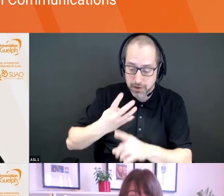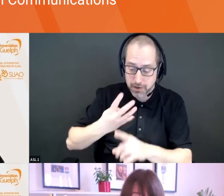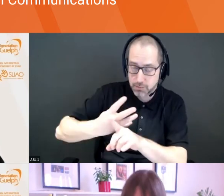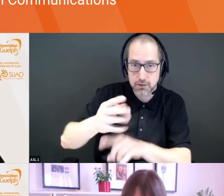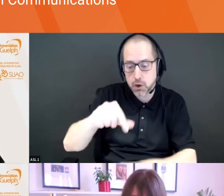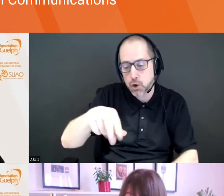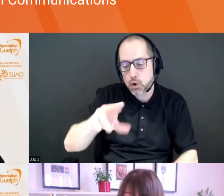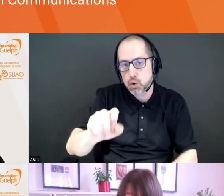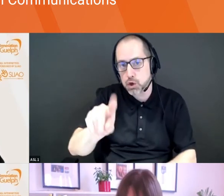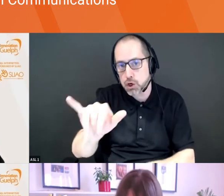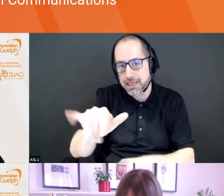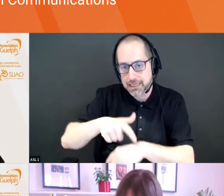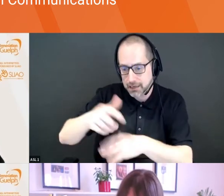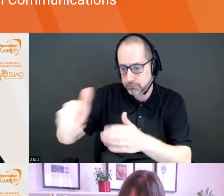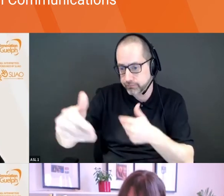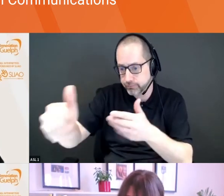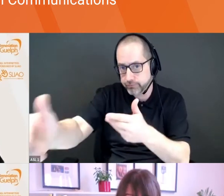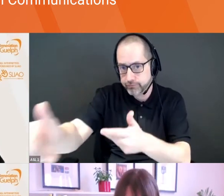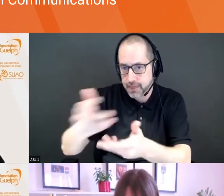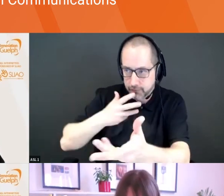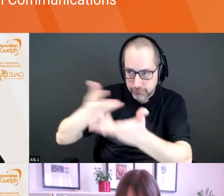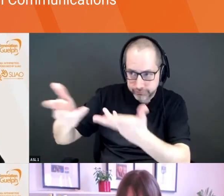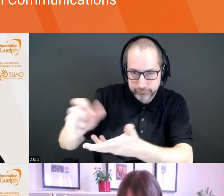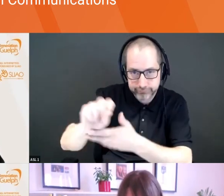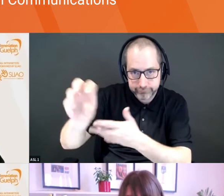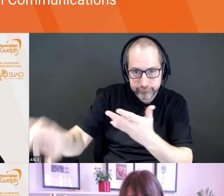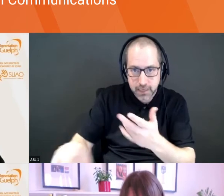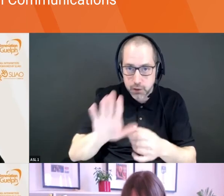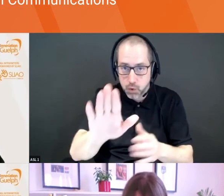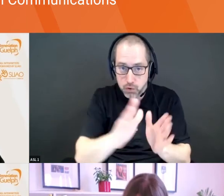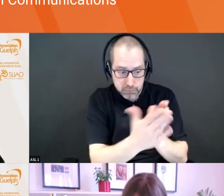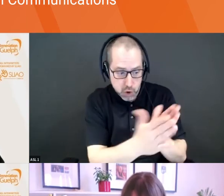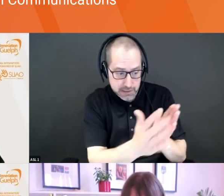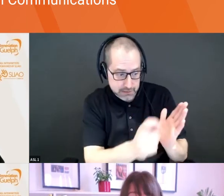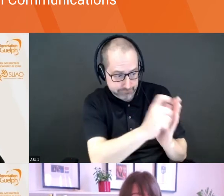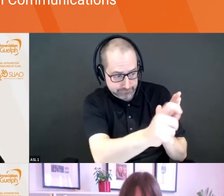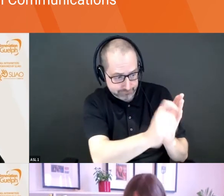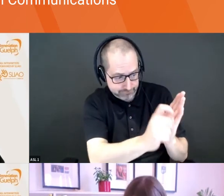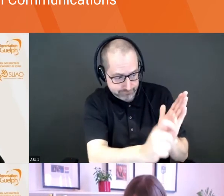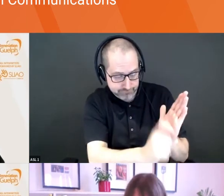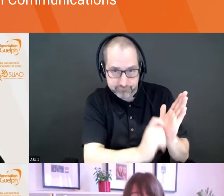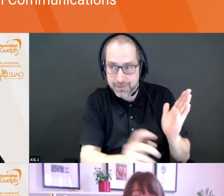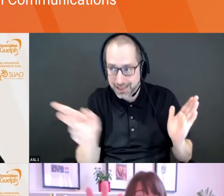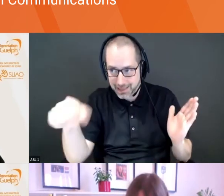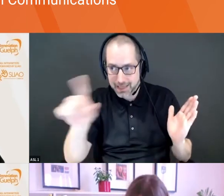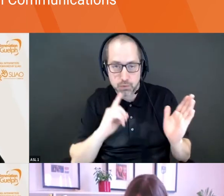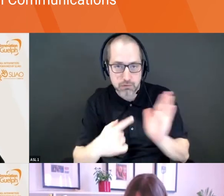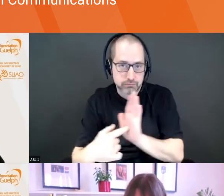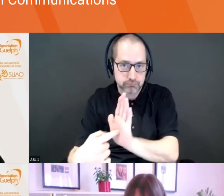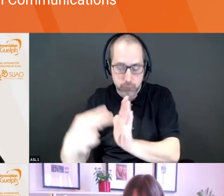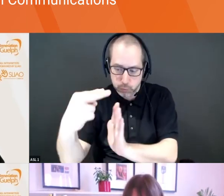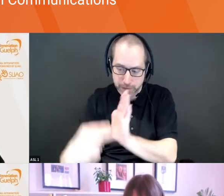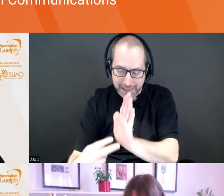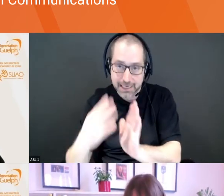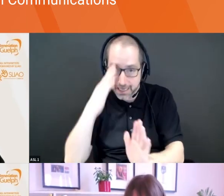need to make sure that your books are in an entirely different space because they're going to be looking at them and expecting dividends or whatever that looks like, whatever you've agreed